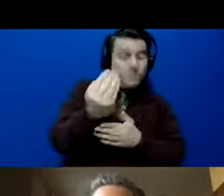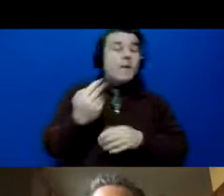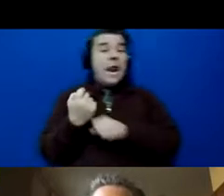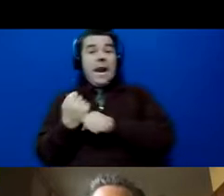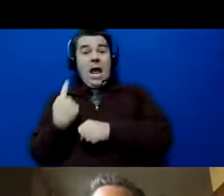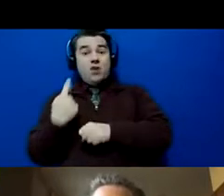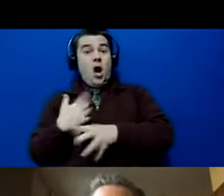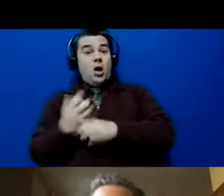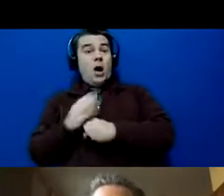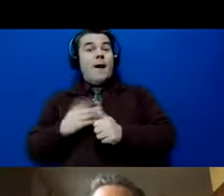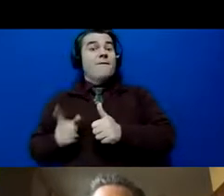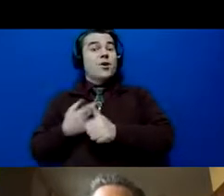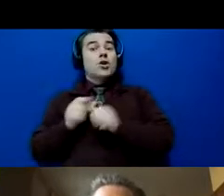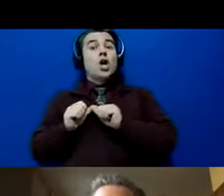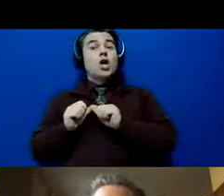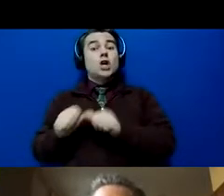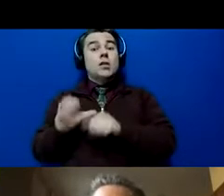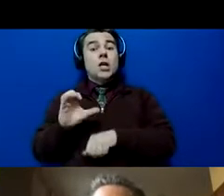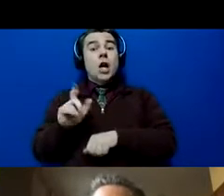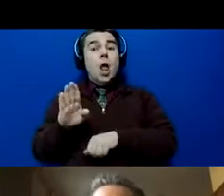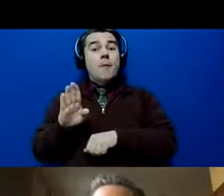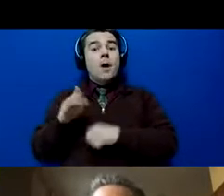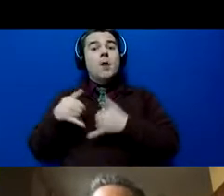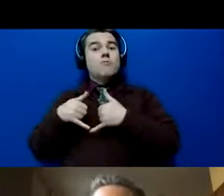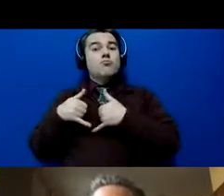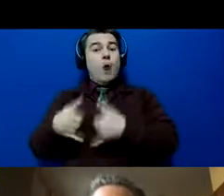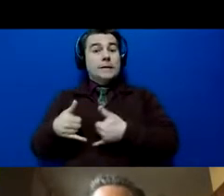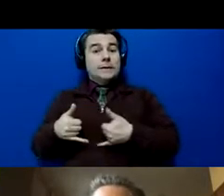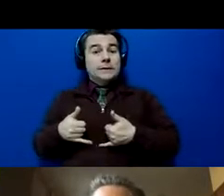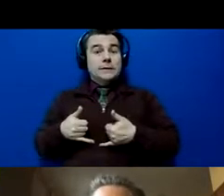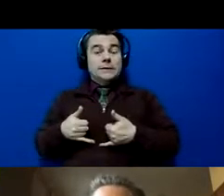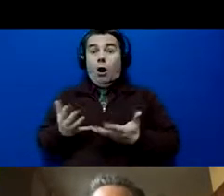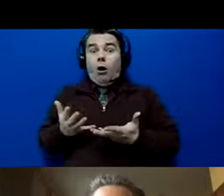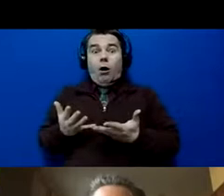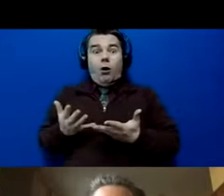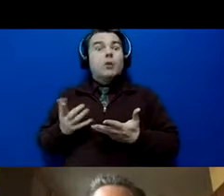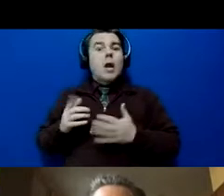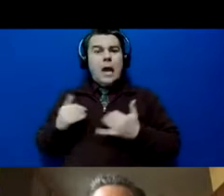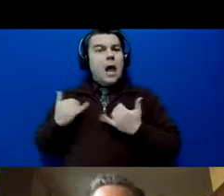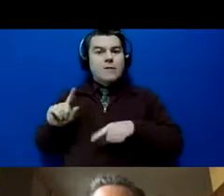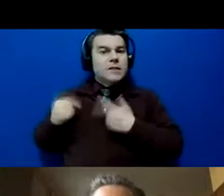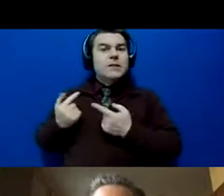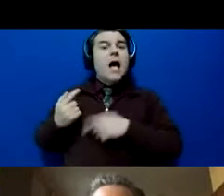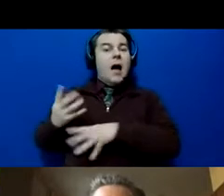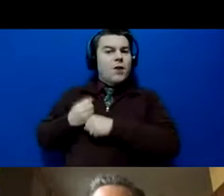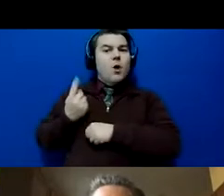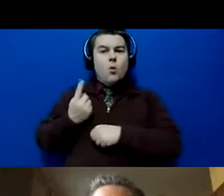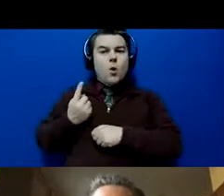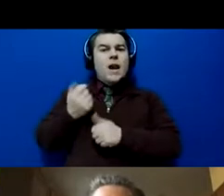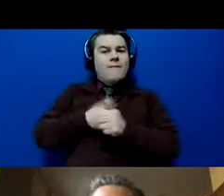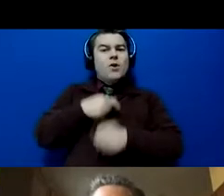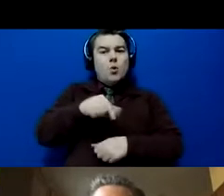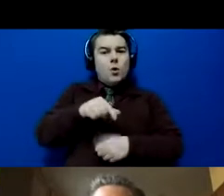first Consistency Club prize. Ever since then, I've gotten one every quarter. I've gotten three